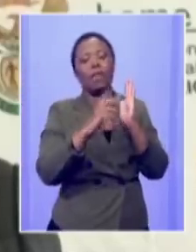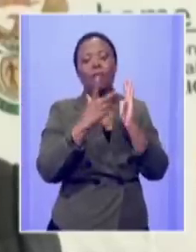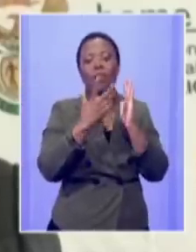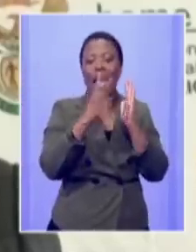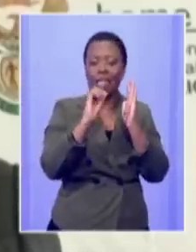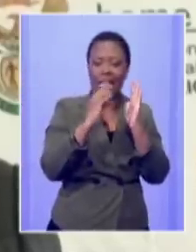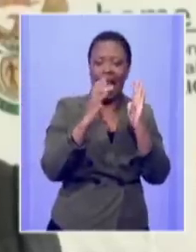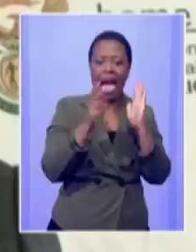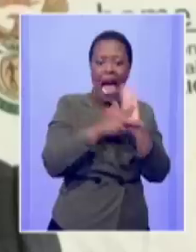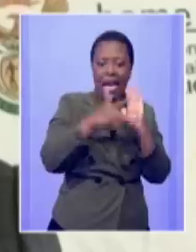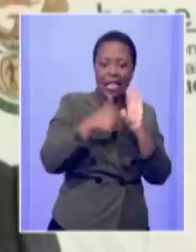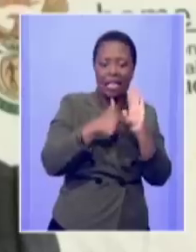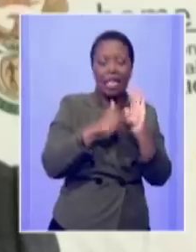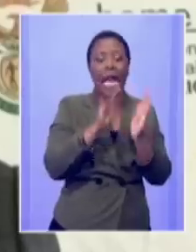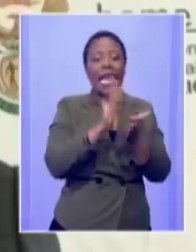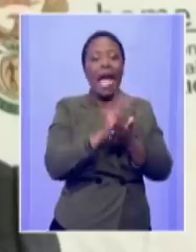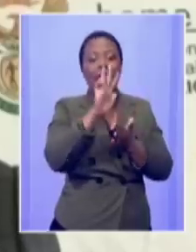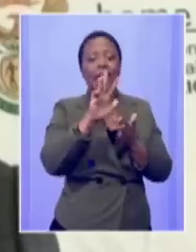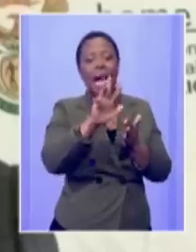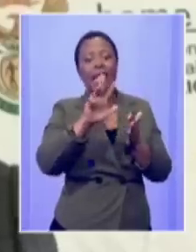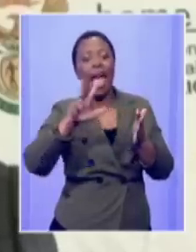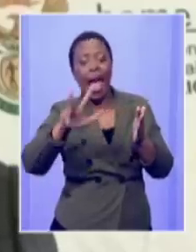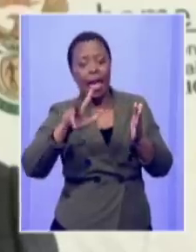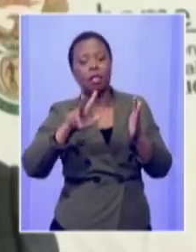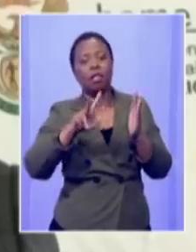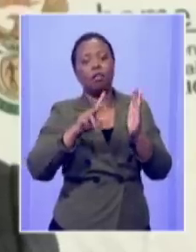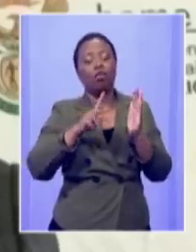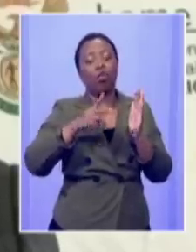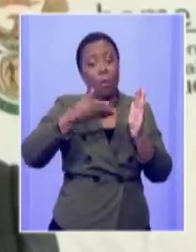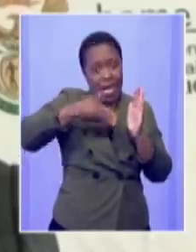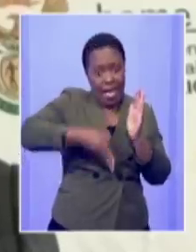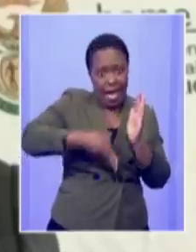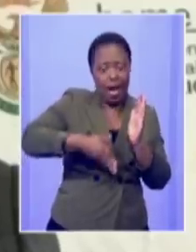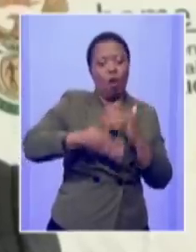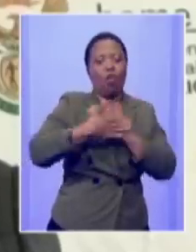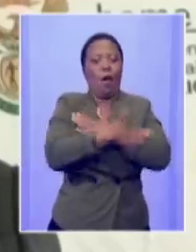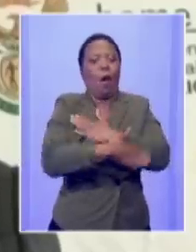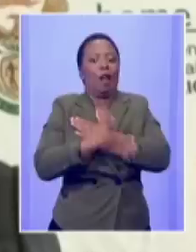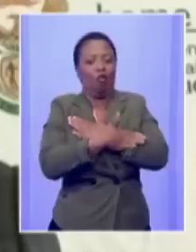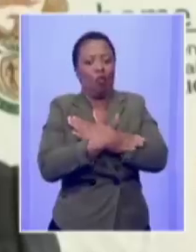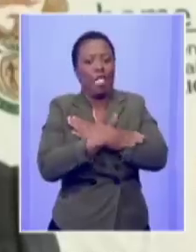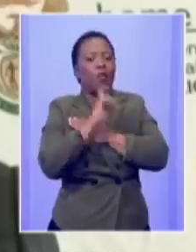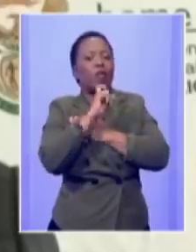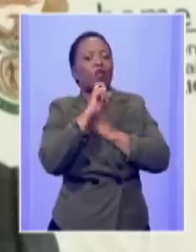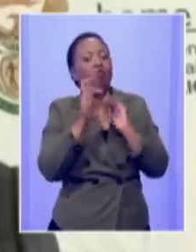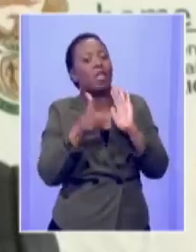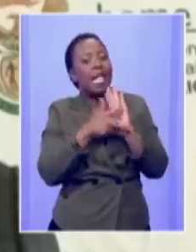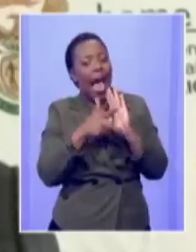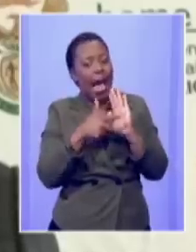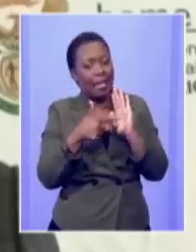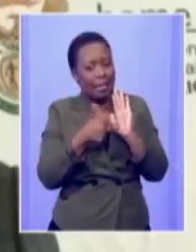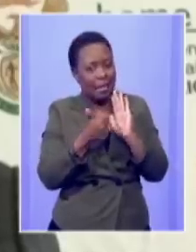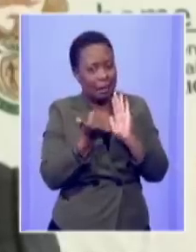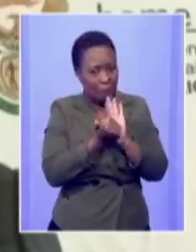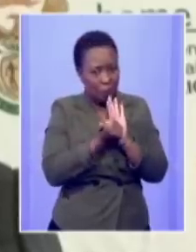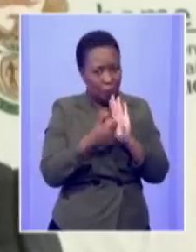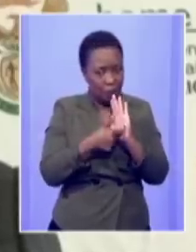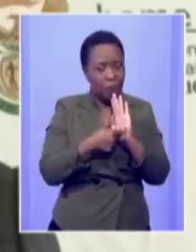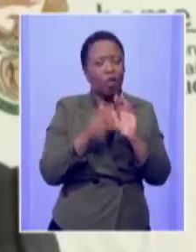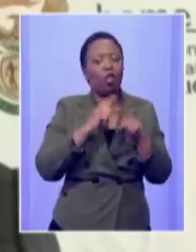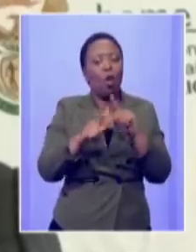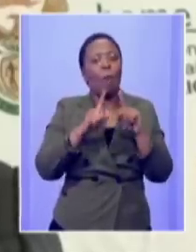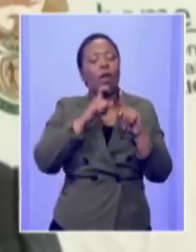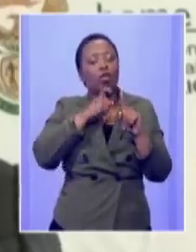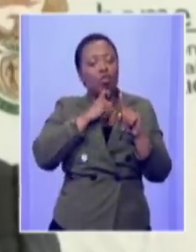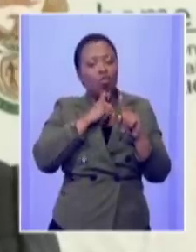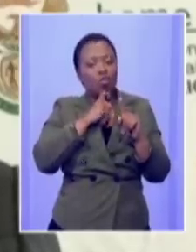act of 1998 to be in the country all we are saying is let us regularize the state of zimbabweans via those regular